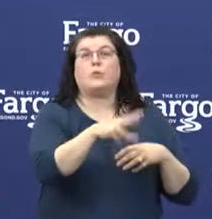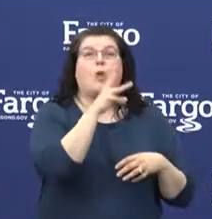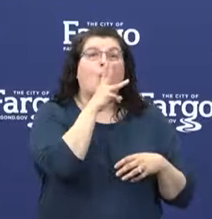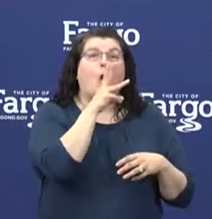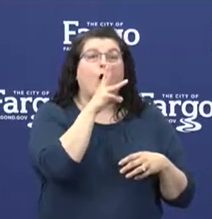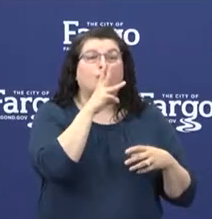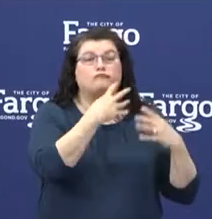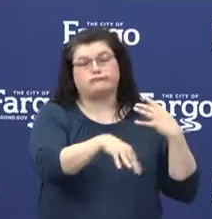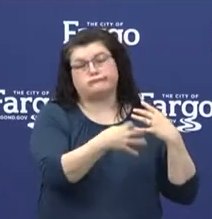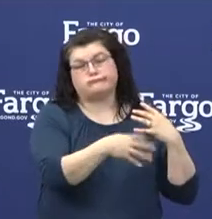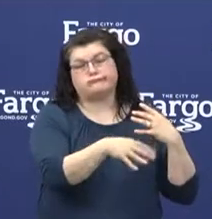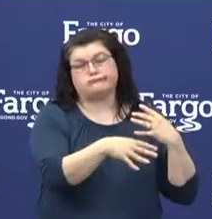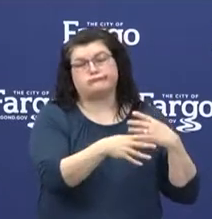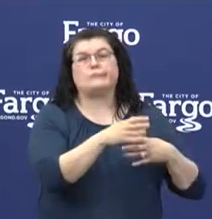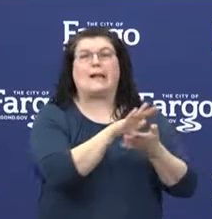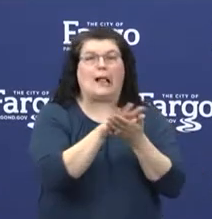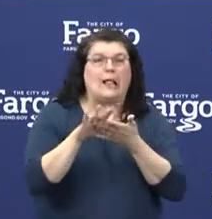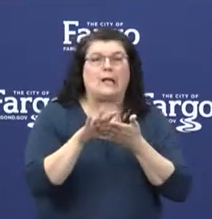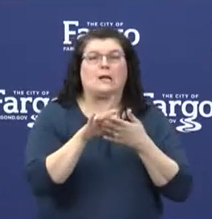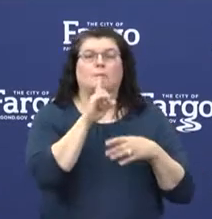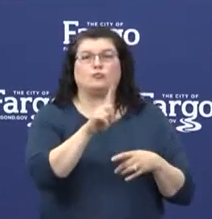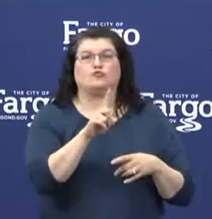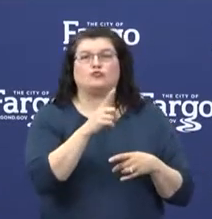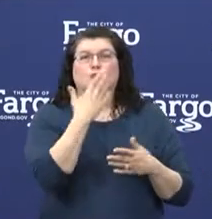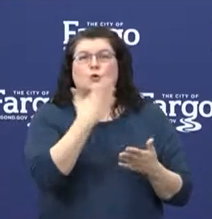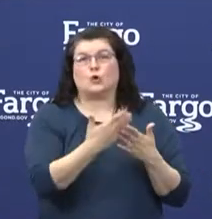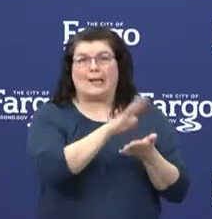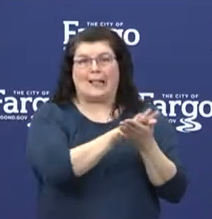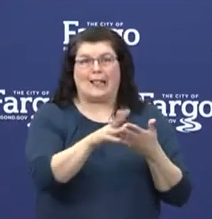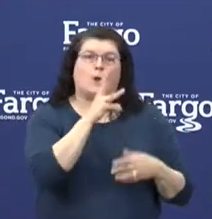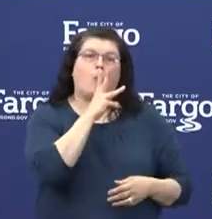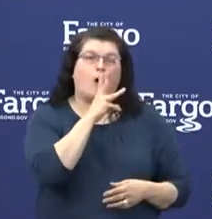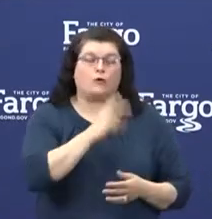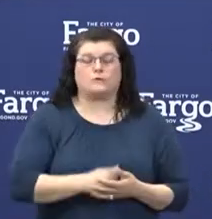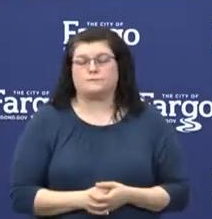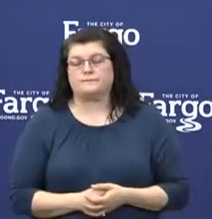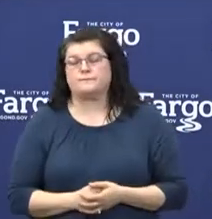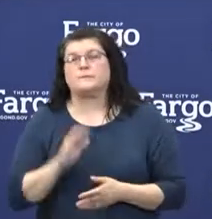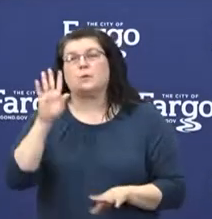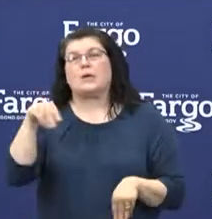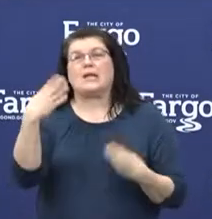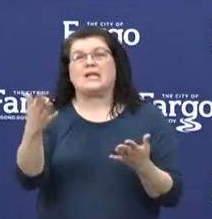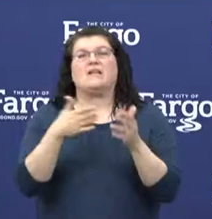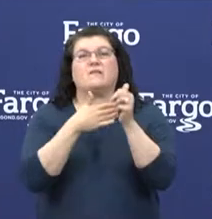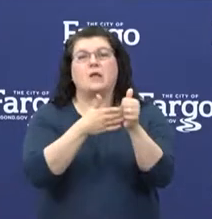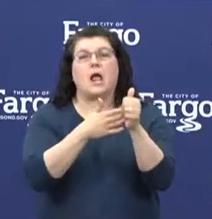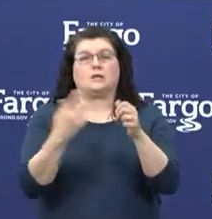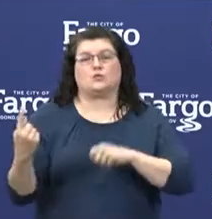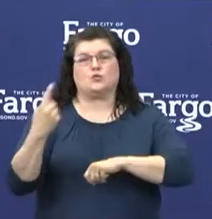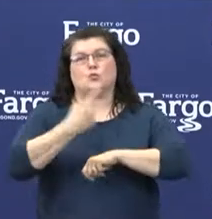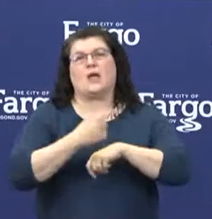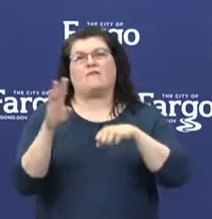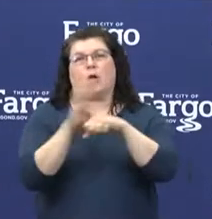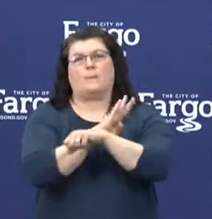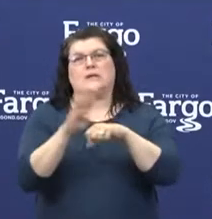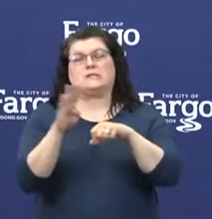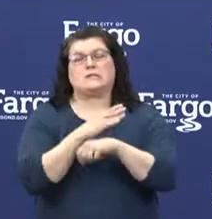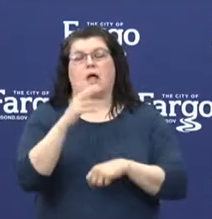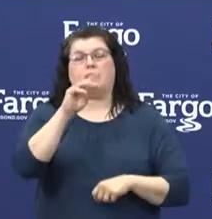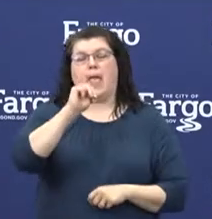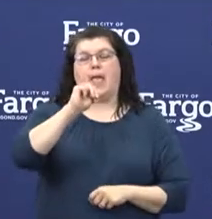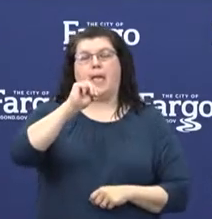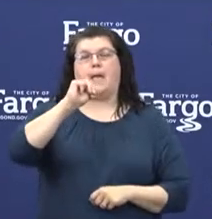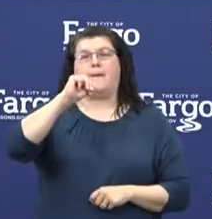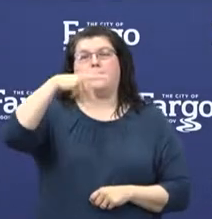water quality. NPS will be sharing CDC guidance for businesses on this subject today on the NPS website